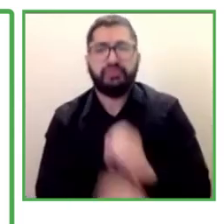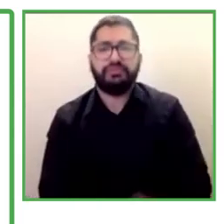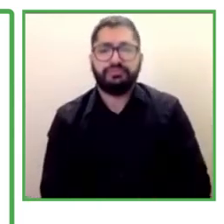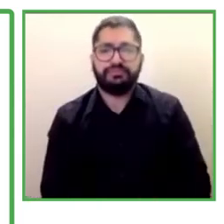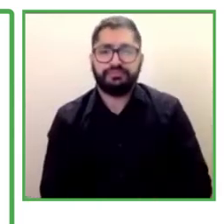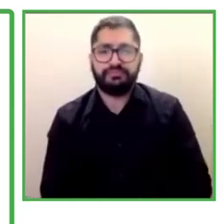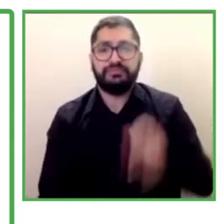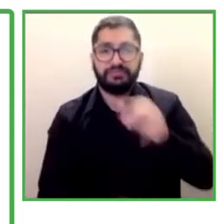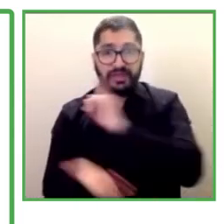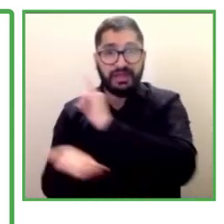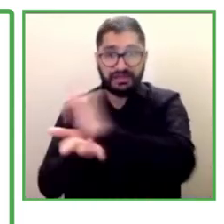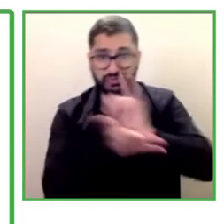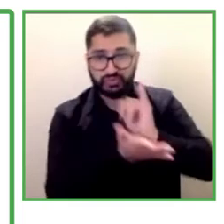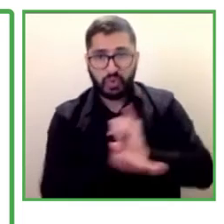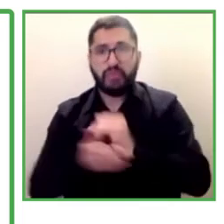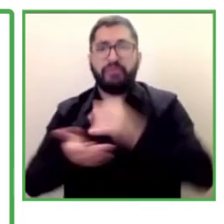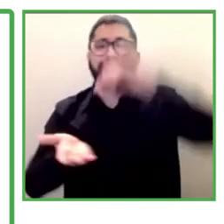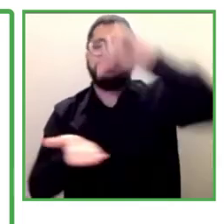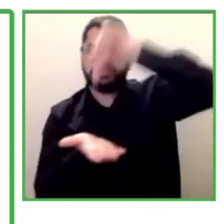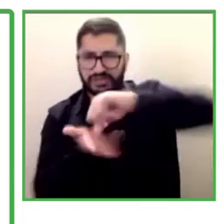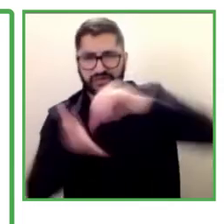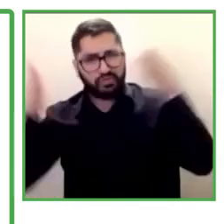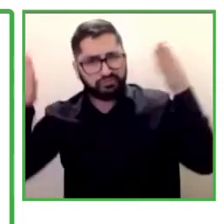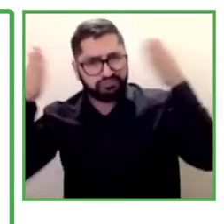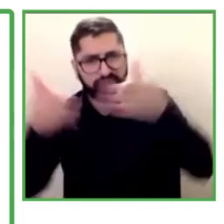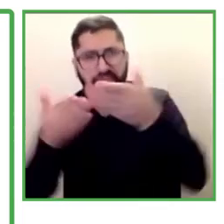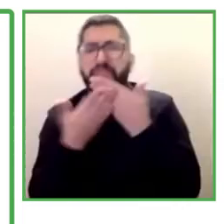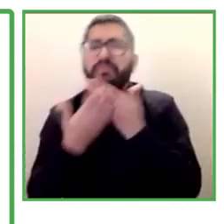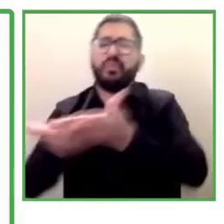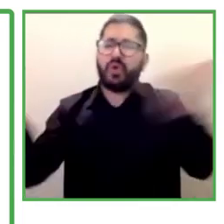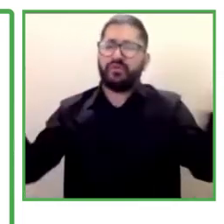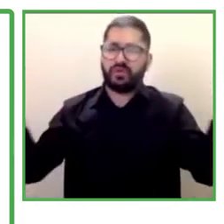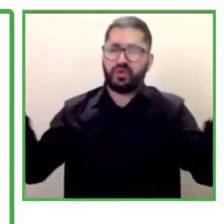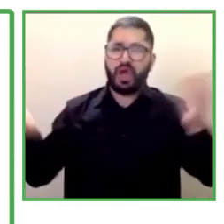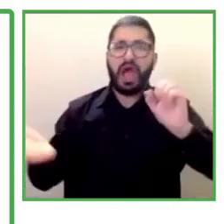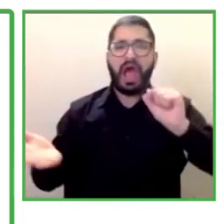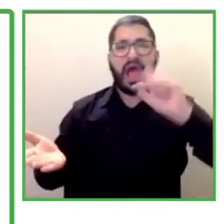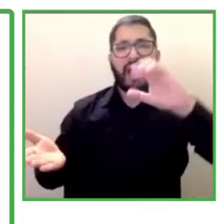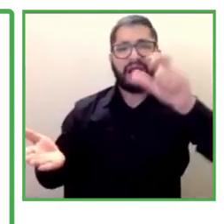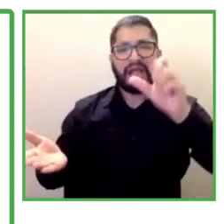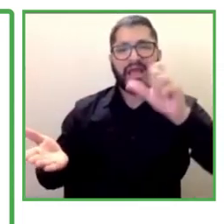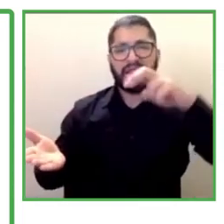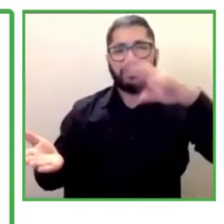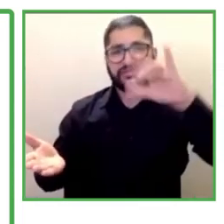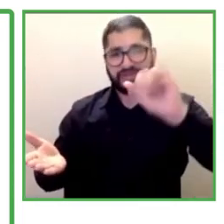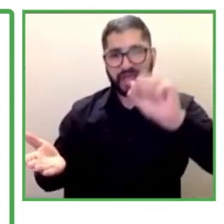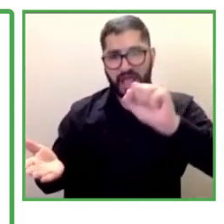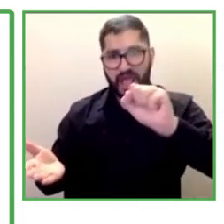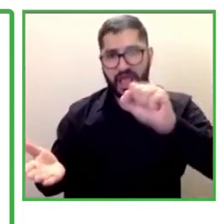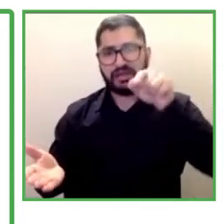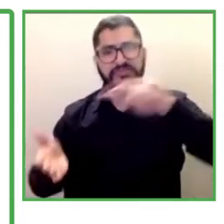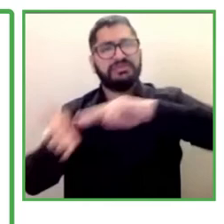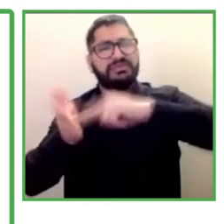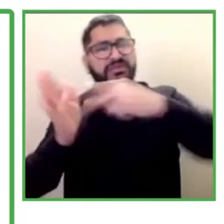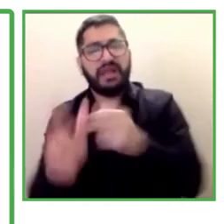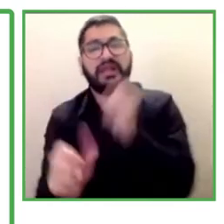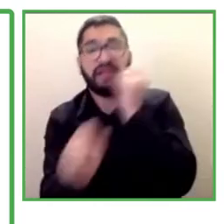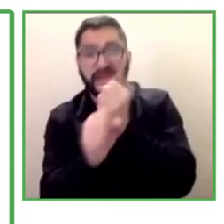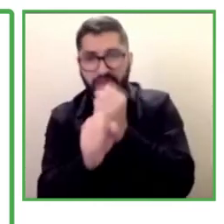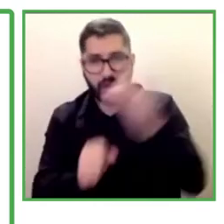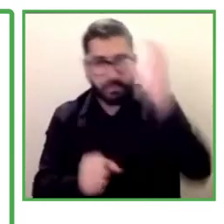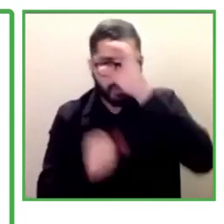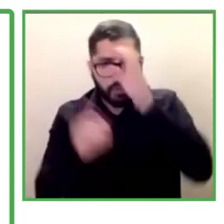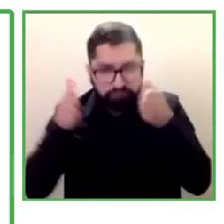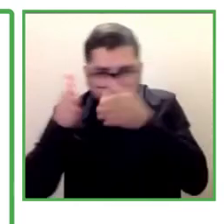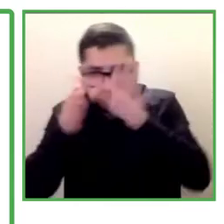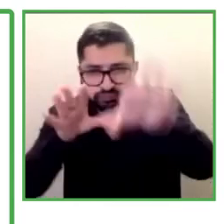job centers, different agencies and other organizations that were part of this